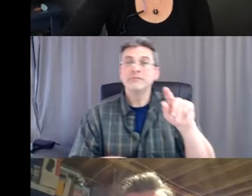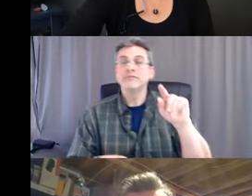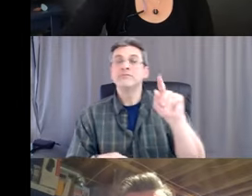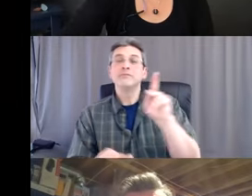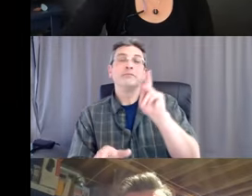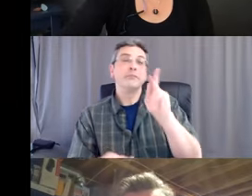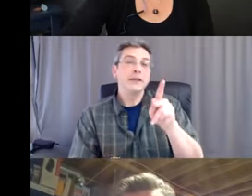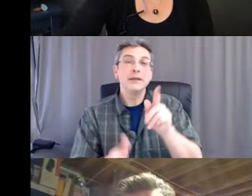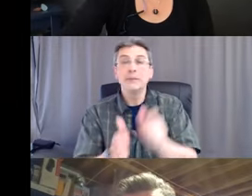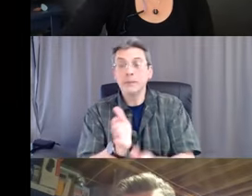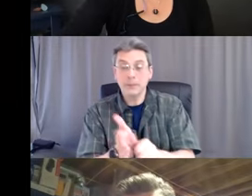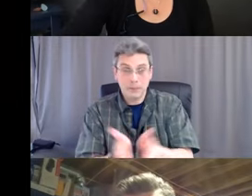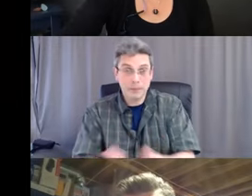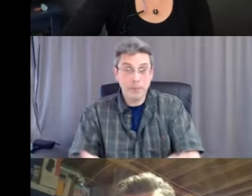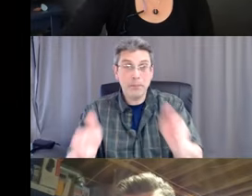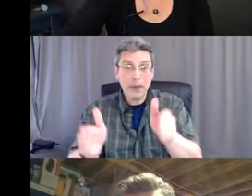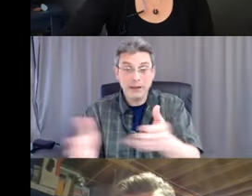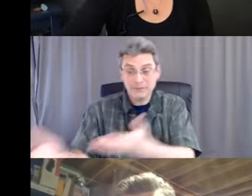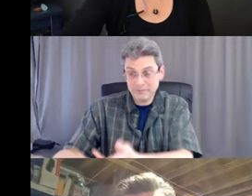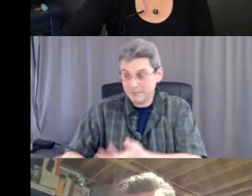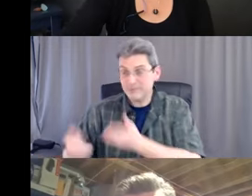And of course, after going to the bathroom.